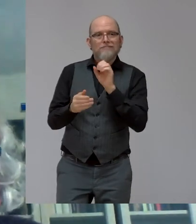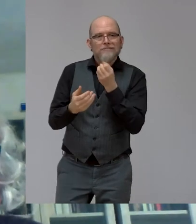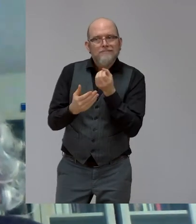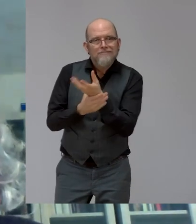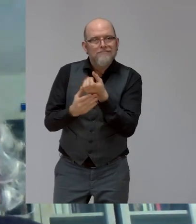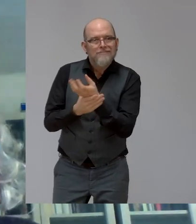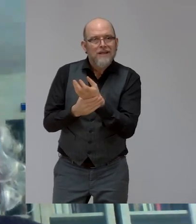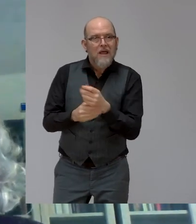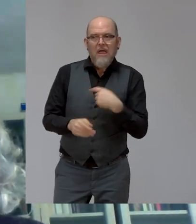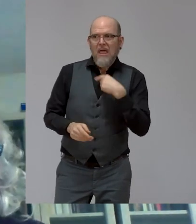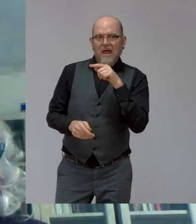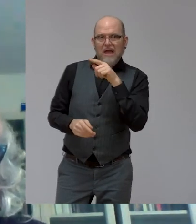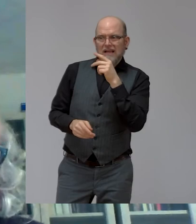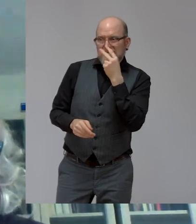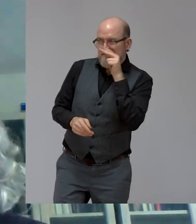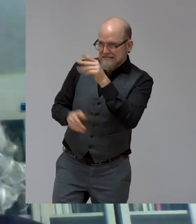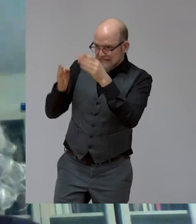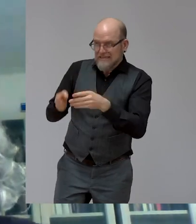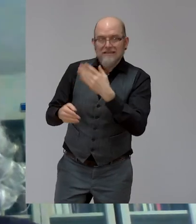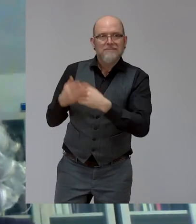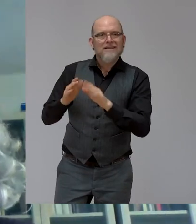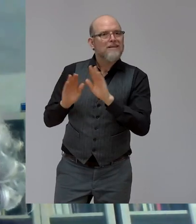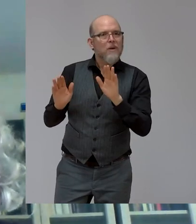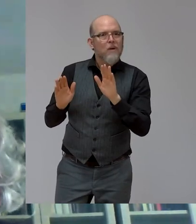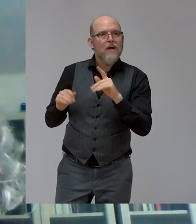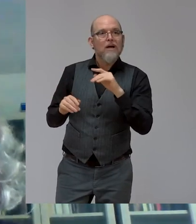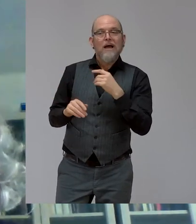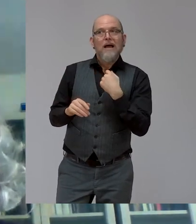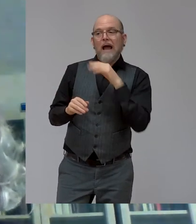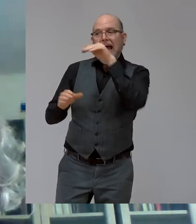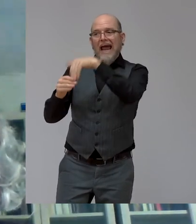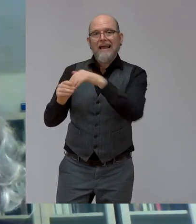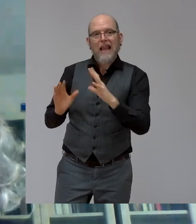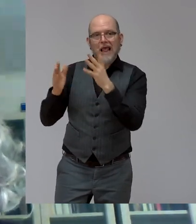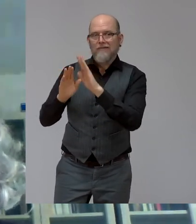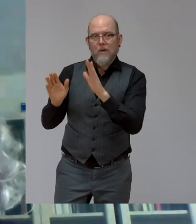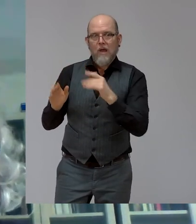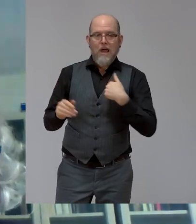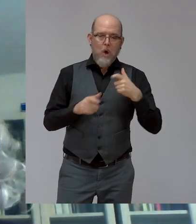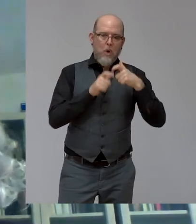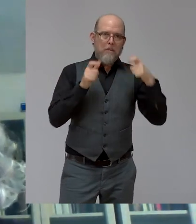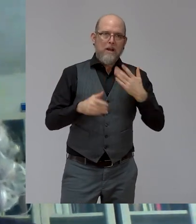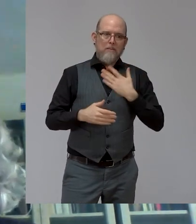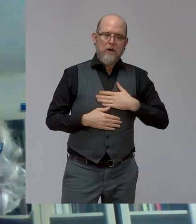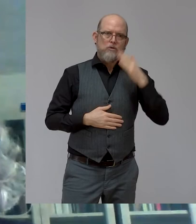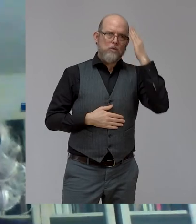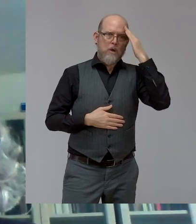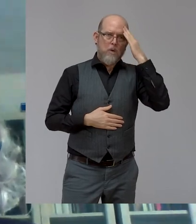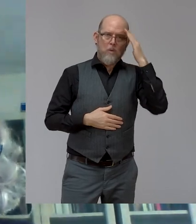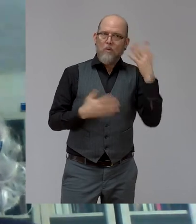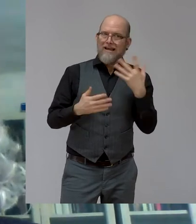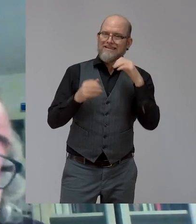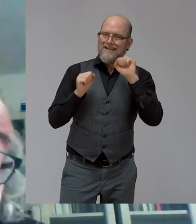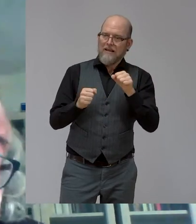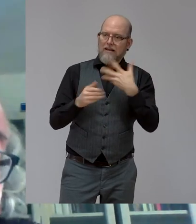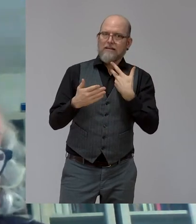what sort of condition a person has, but you can explain that you as a company want to see whether you are doing better over time. And the only way of